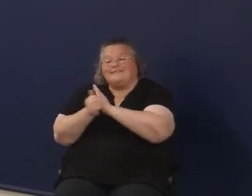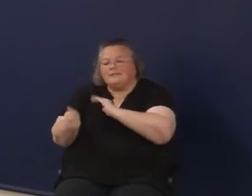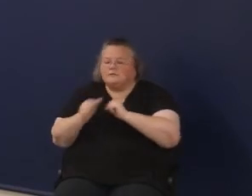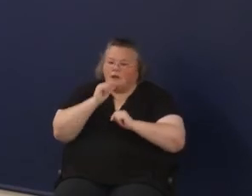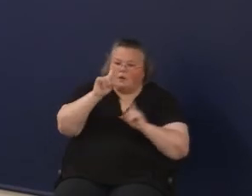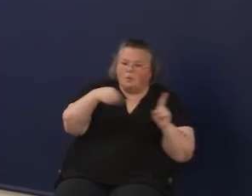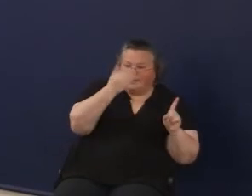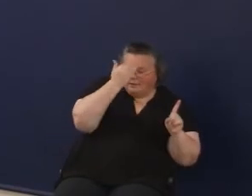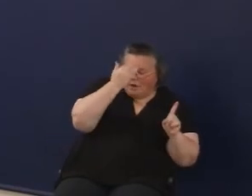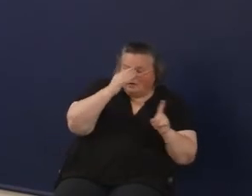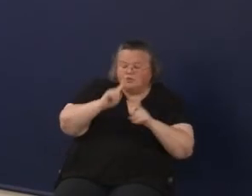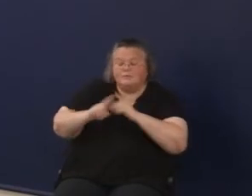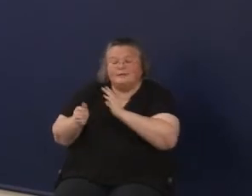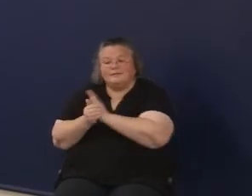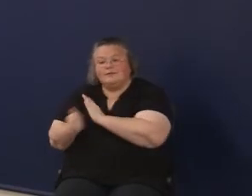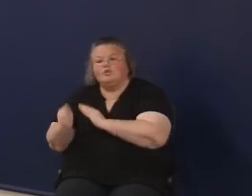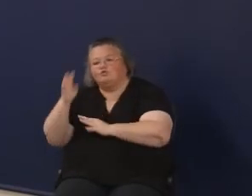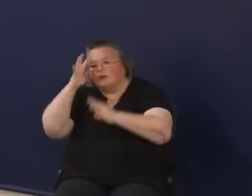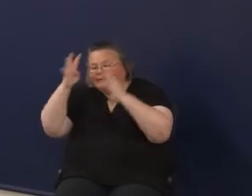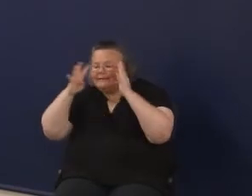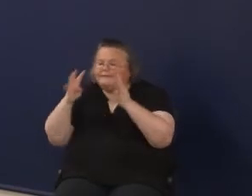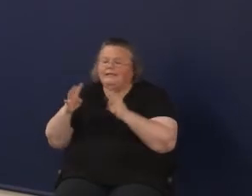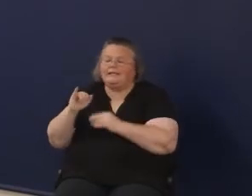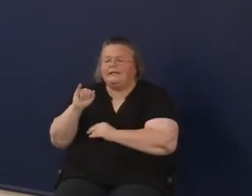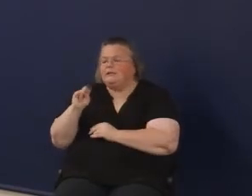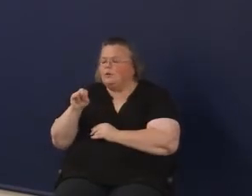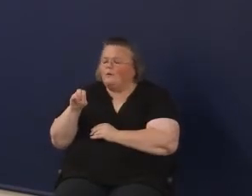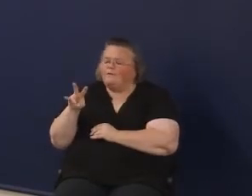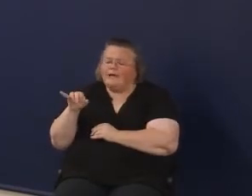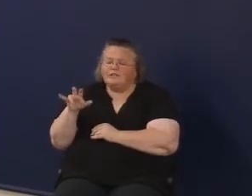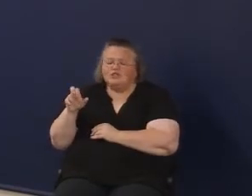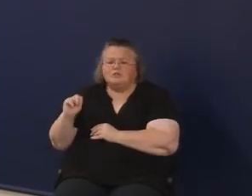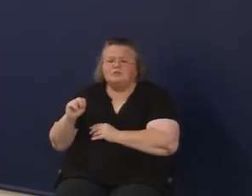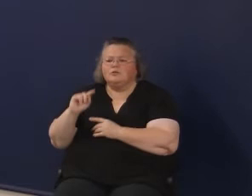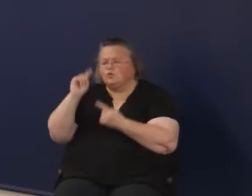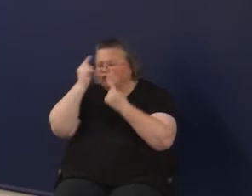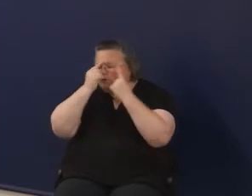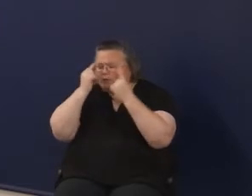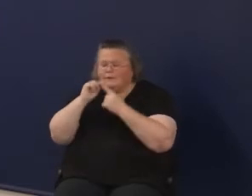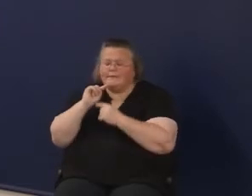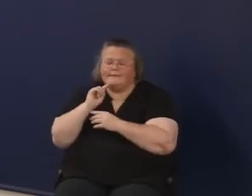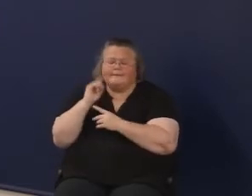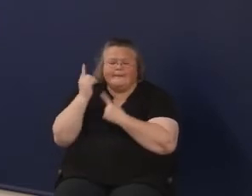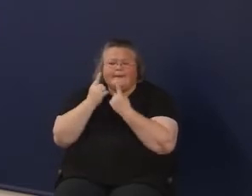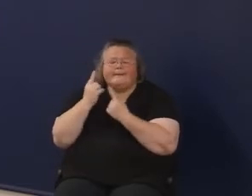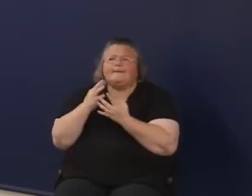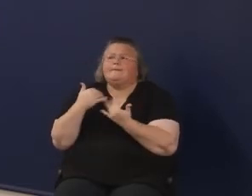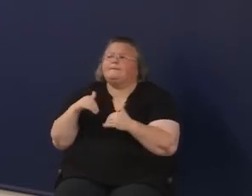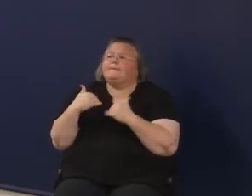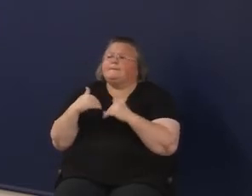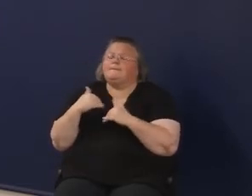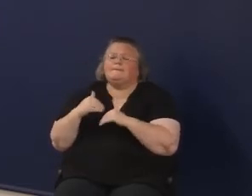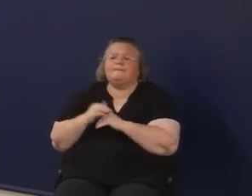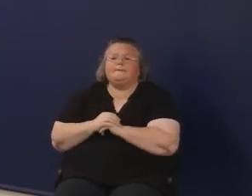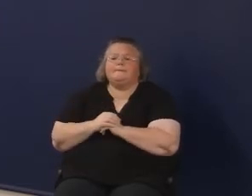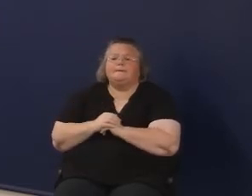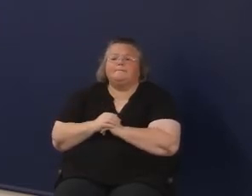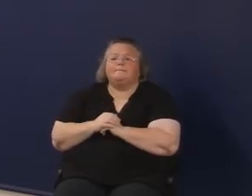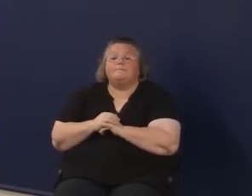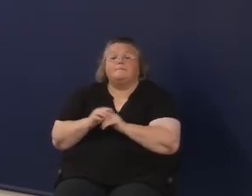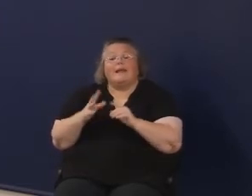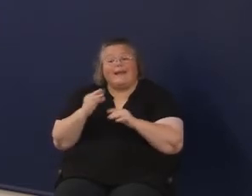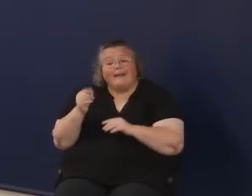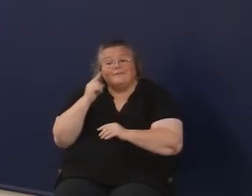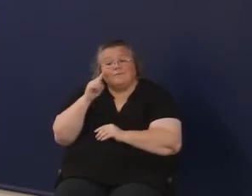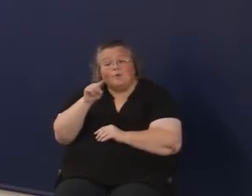of graduate skills come in, creativity and innovation, critical thinking, problem-solving. You can read the rest. And then for South Carolina, it